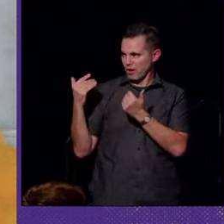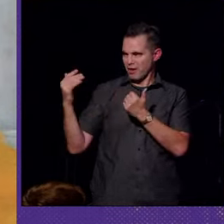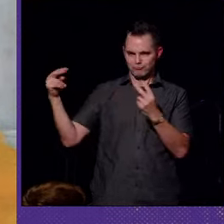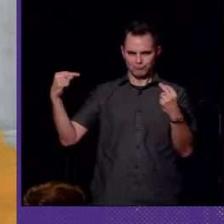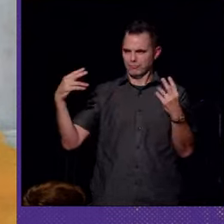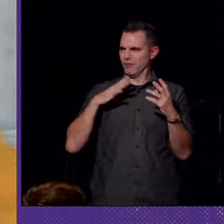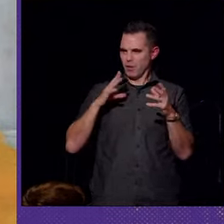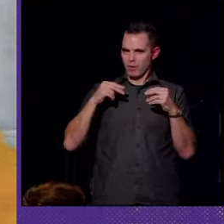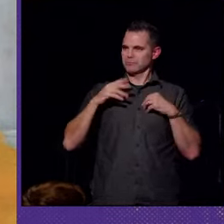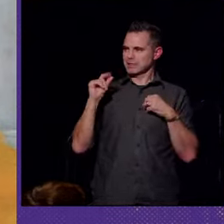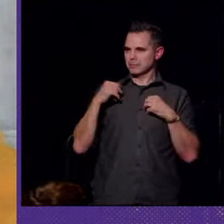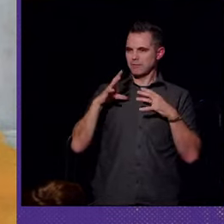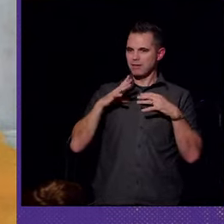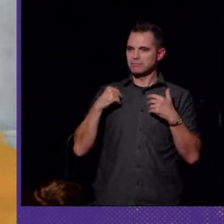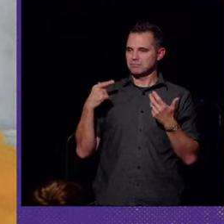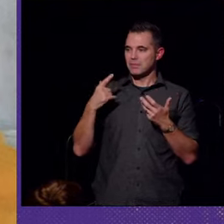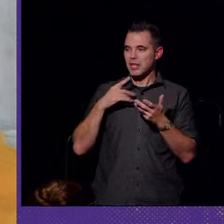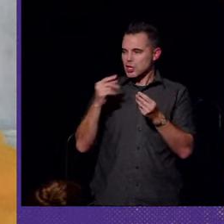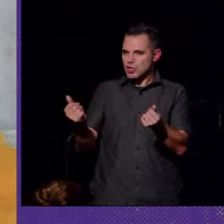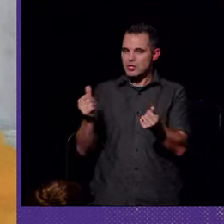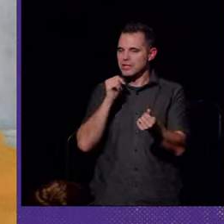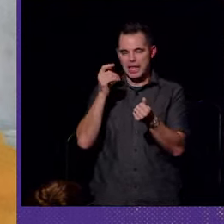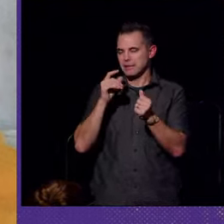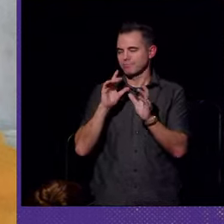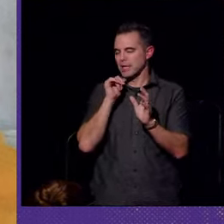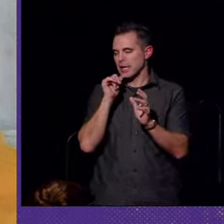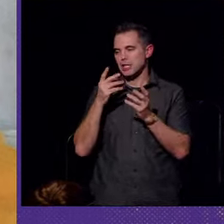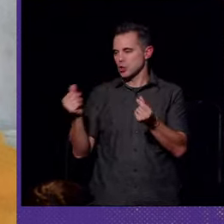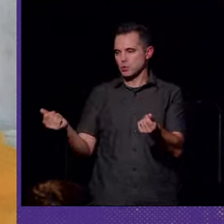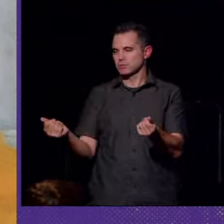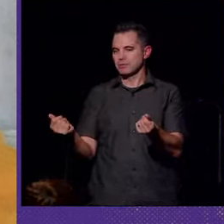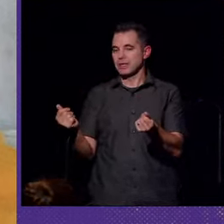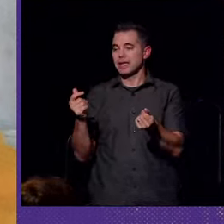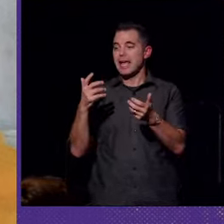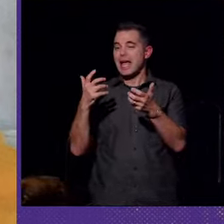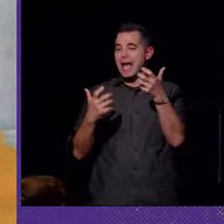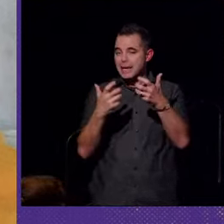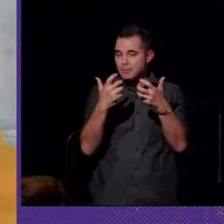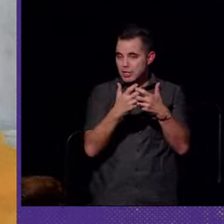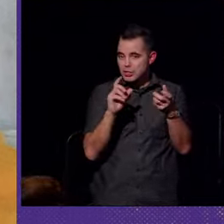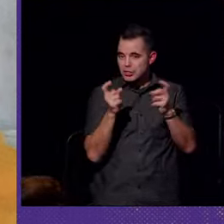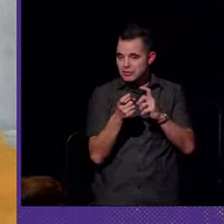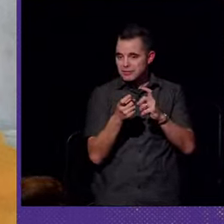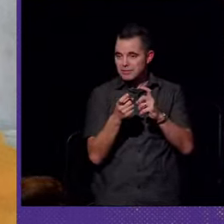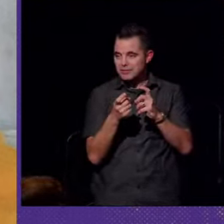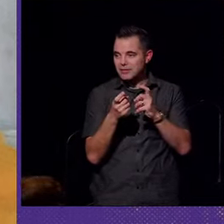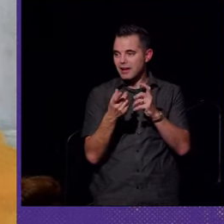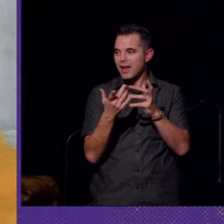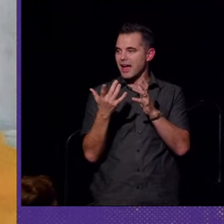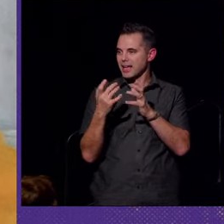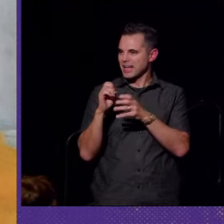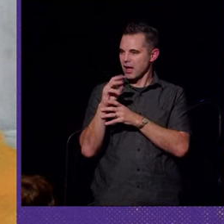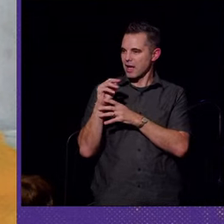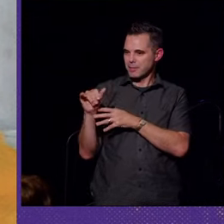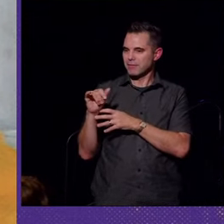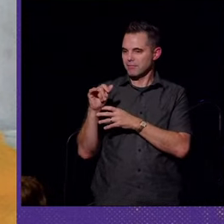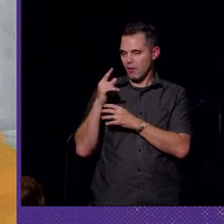disabled gaze, cure is not the solution. Adaptation and autonomy are.